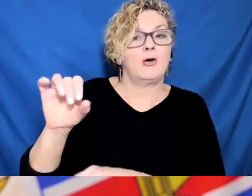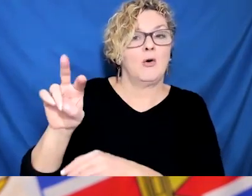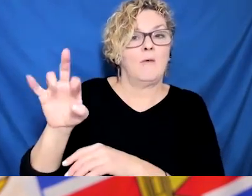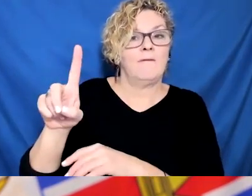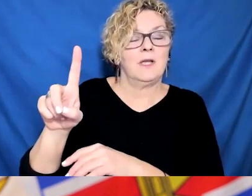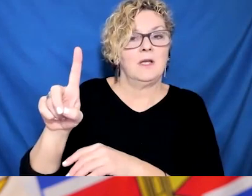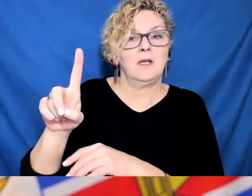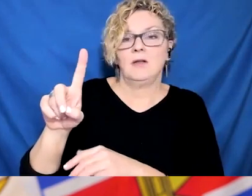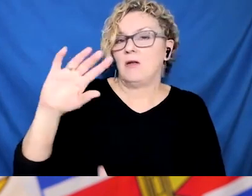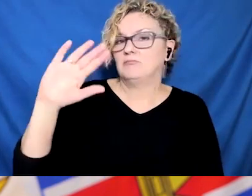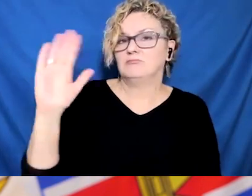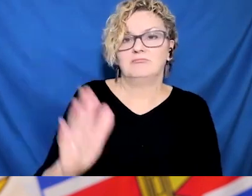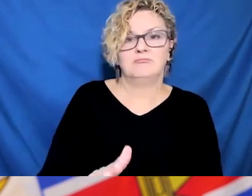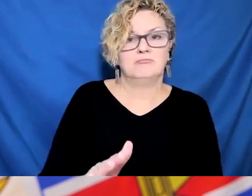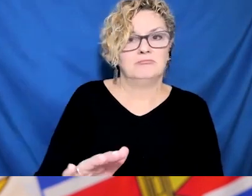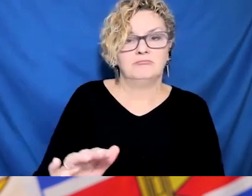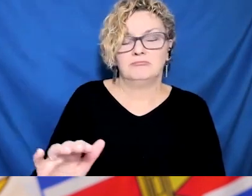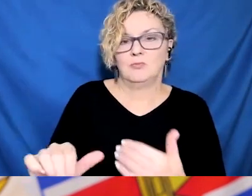Follow up, Lisa?